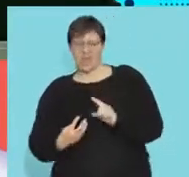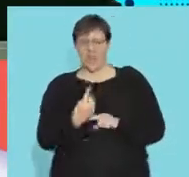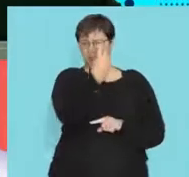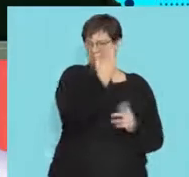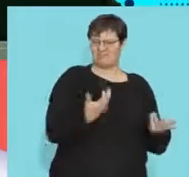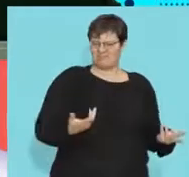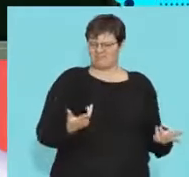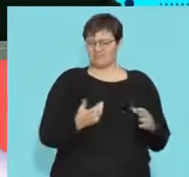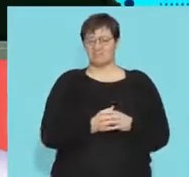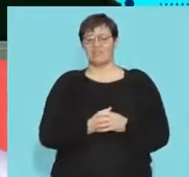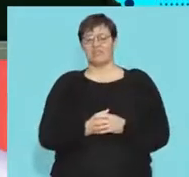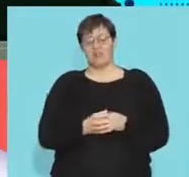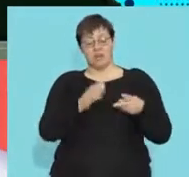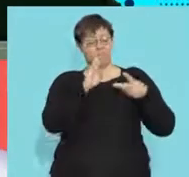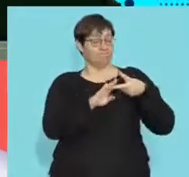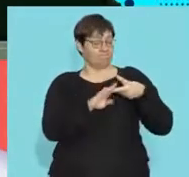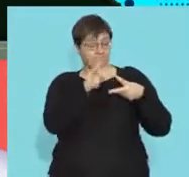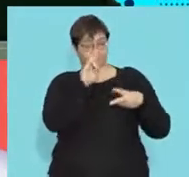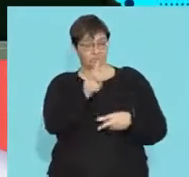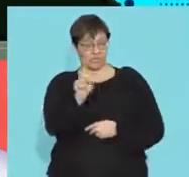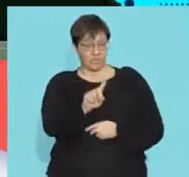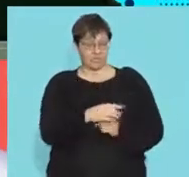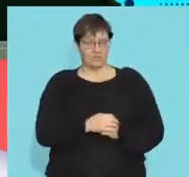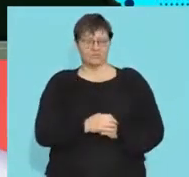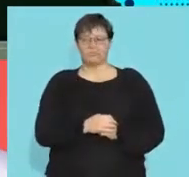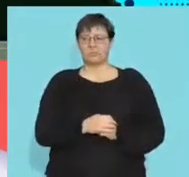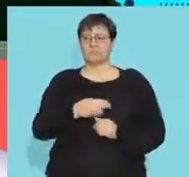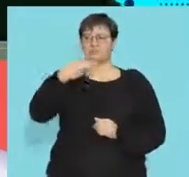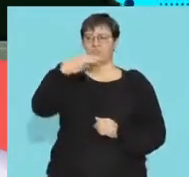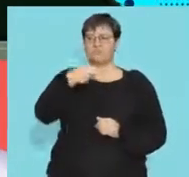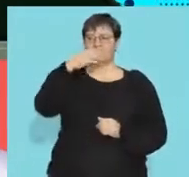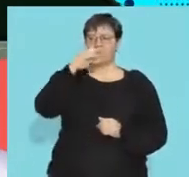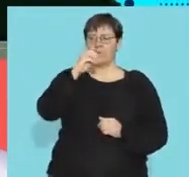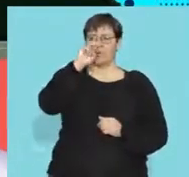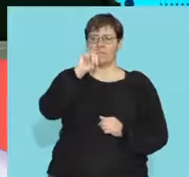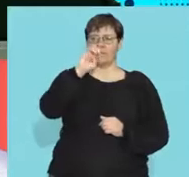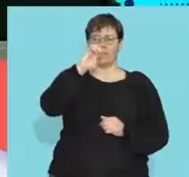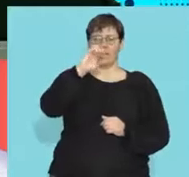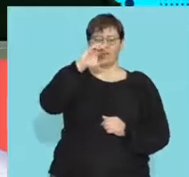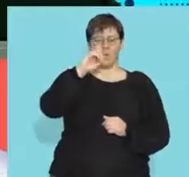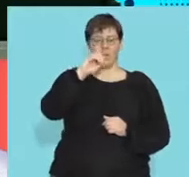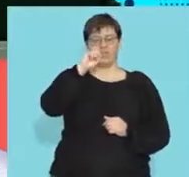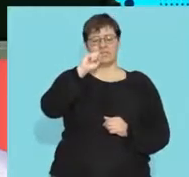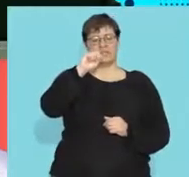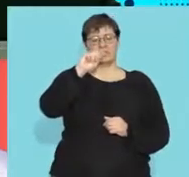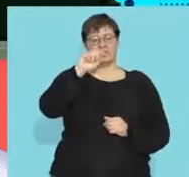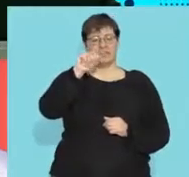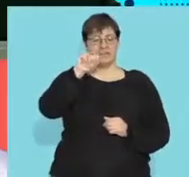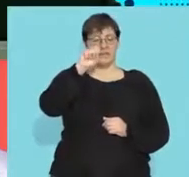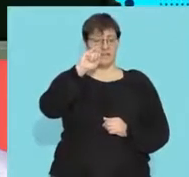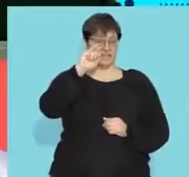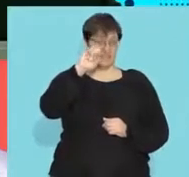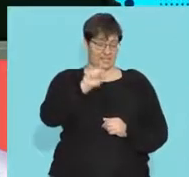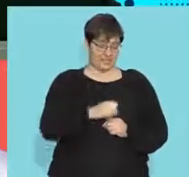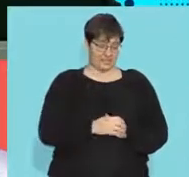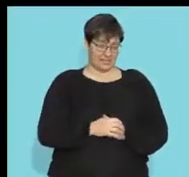the next section we're going to look at is this concept of homeostasis now if i there's a